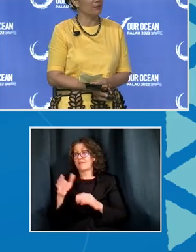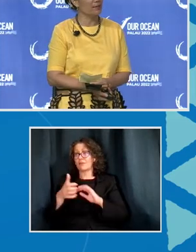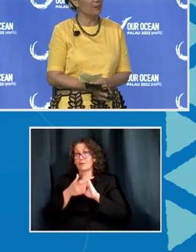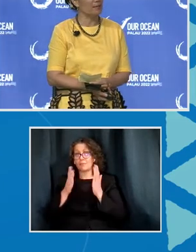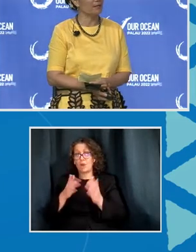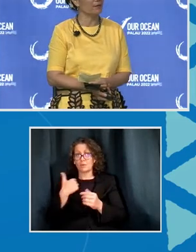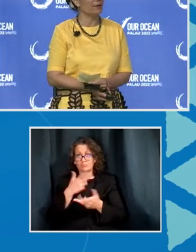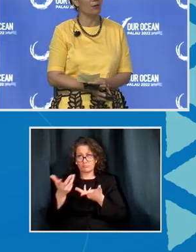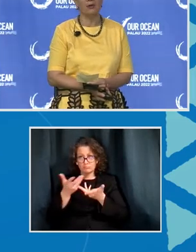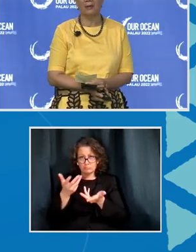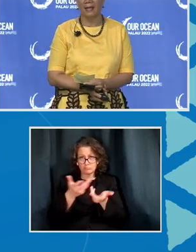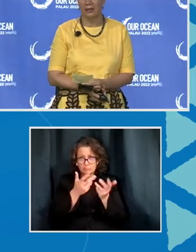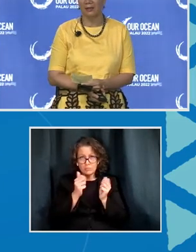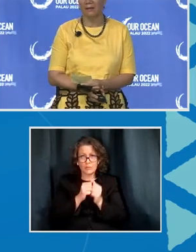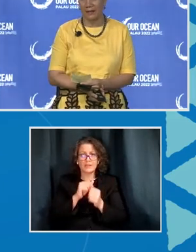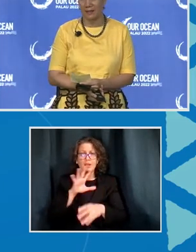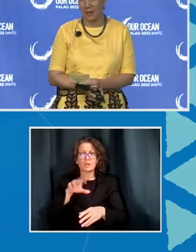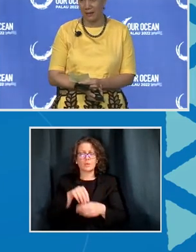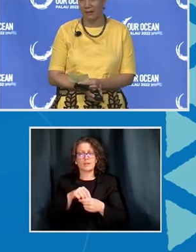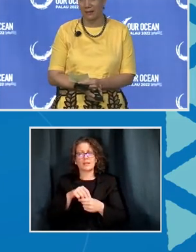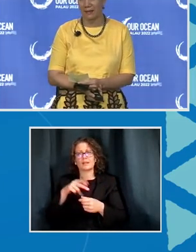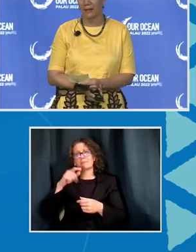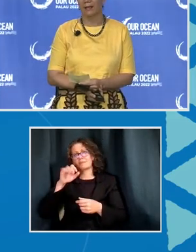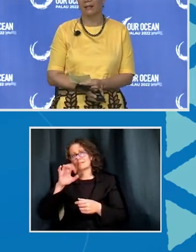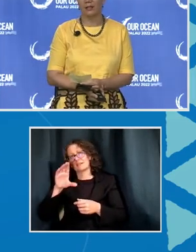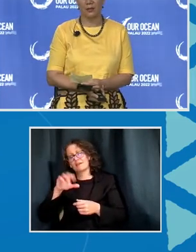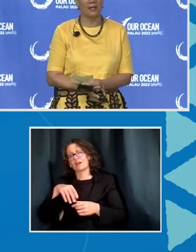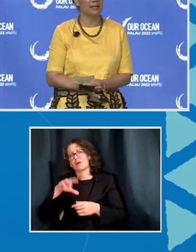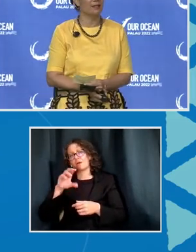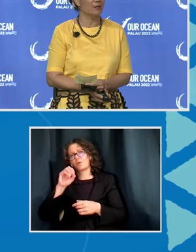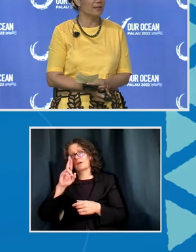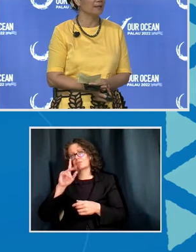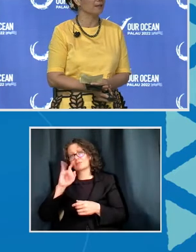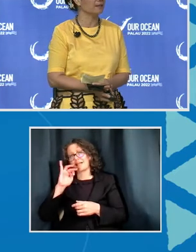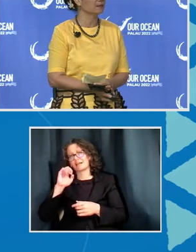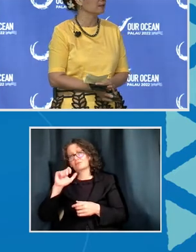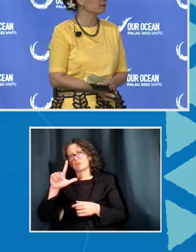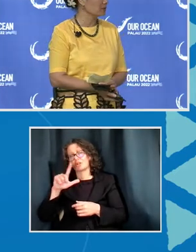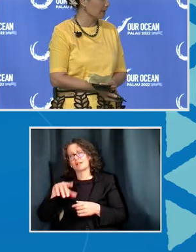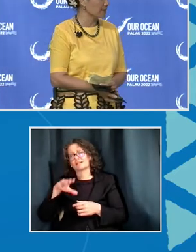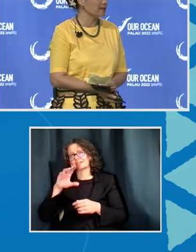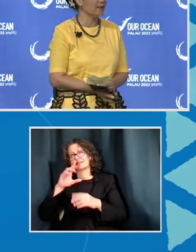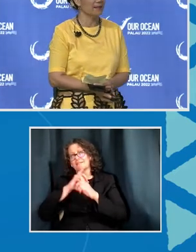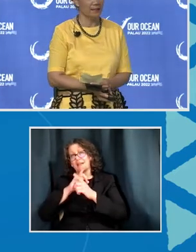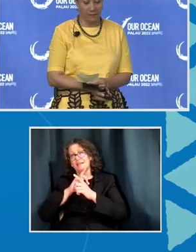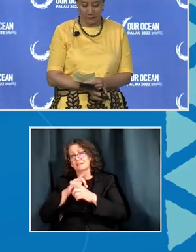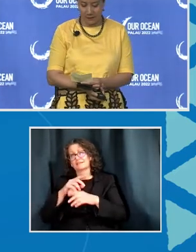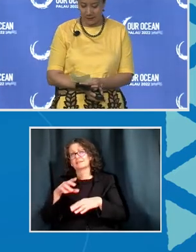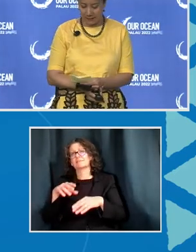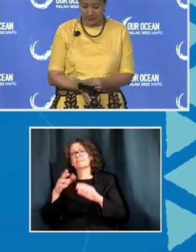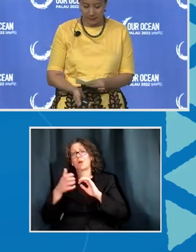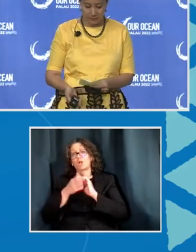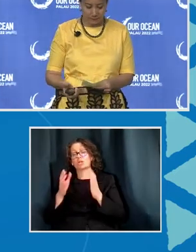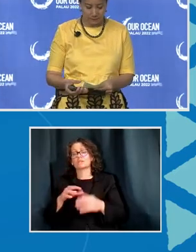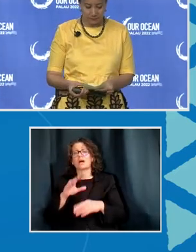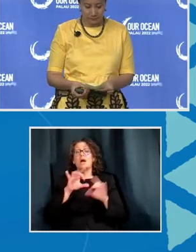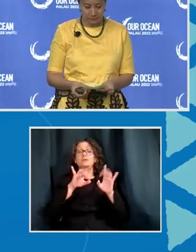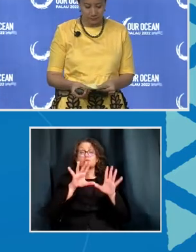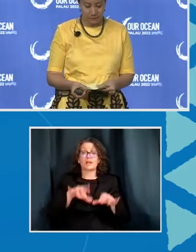including the Pacific Quadrilateral Defense Partners. Australia, New Zealand, the United States, and France.